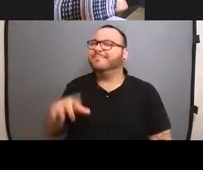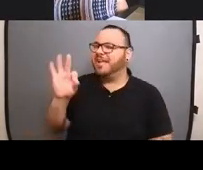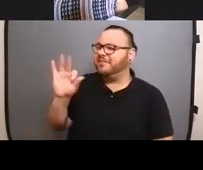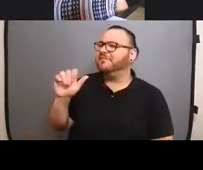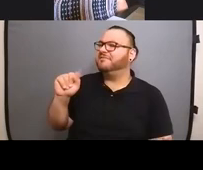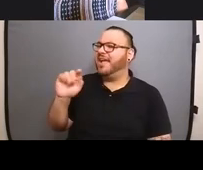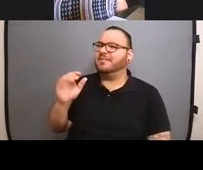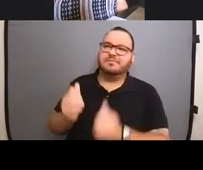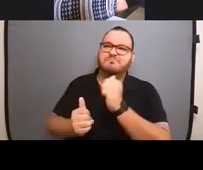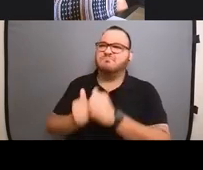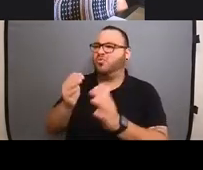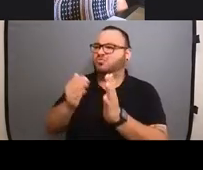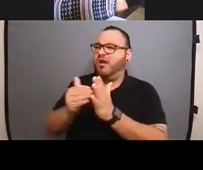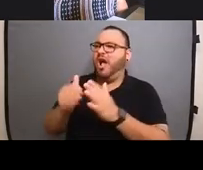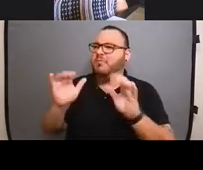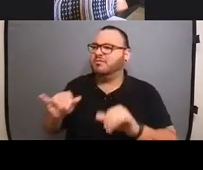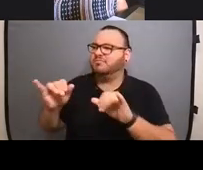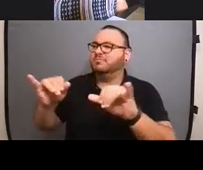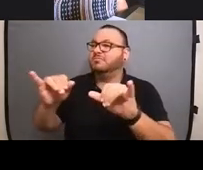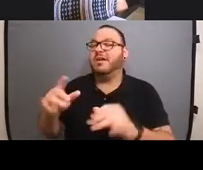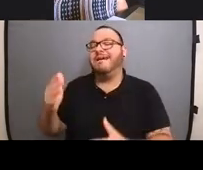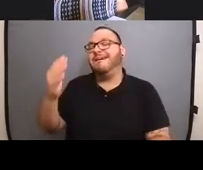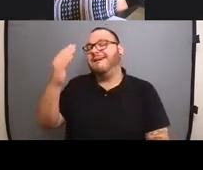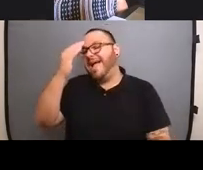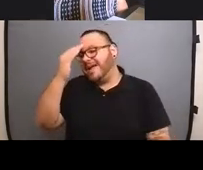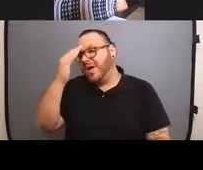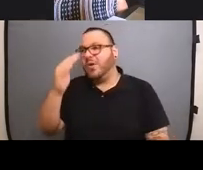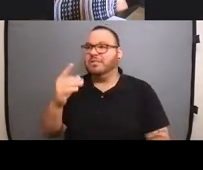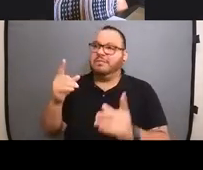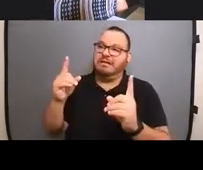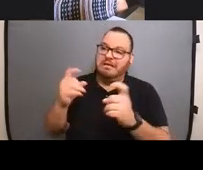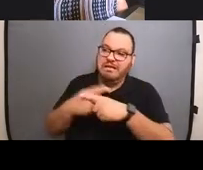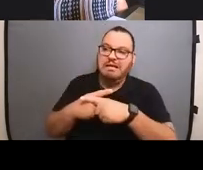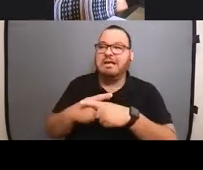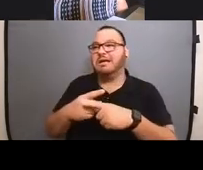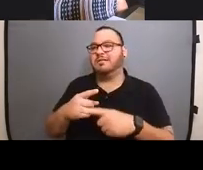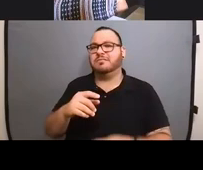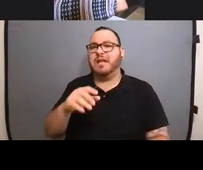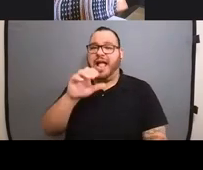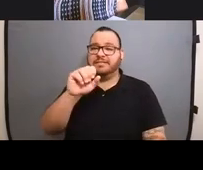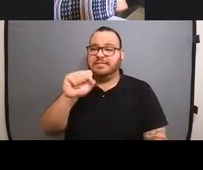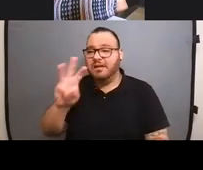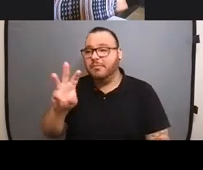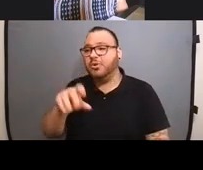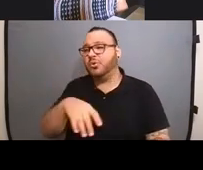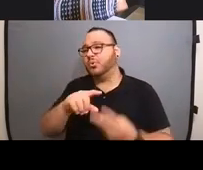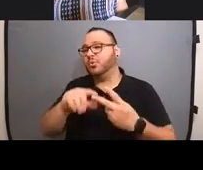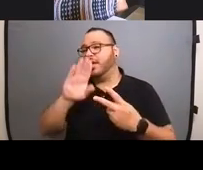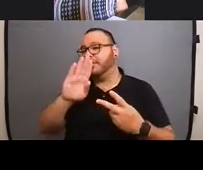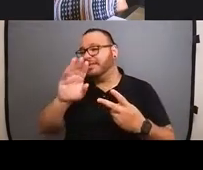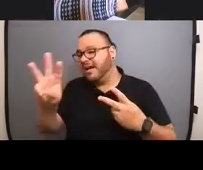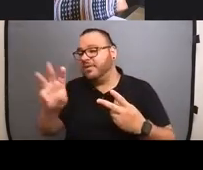but I'm cool with, I know that there's some controversy around it, but I'm cool with like SSBBW, BBW, um, super fat.